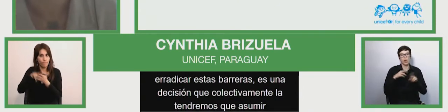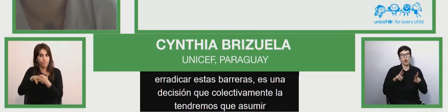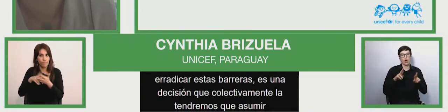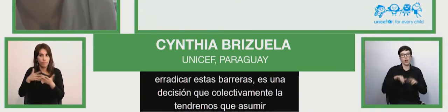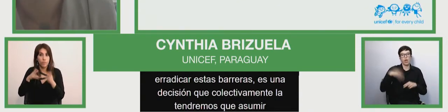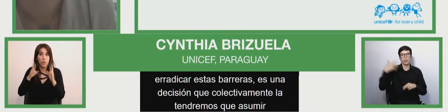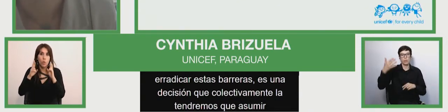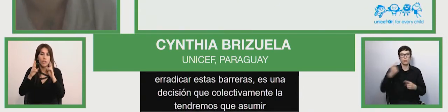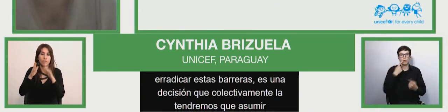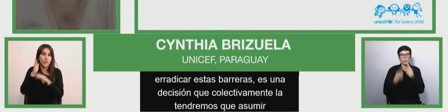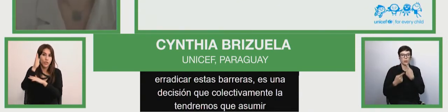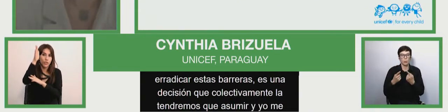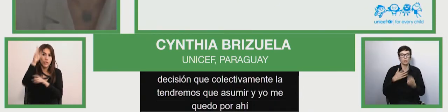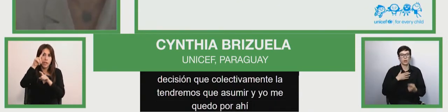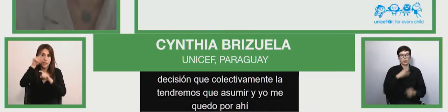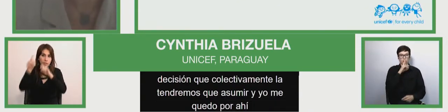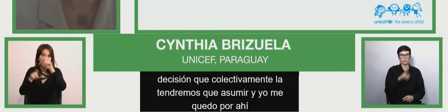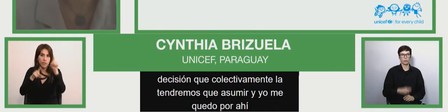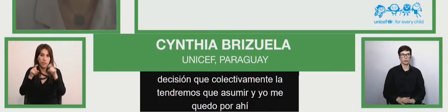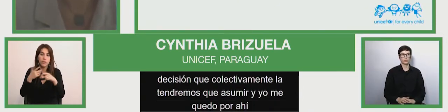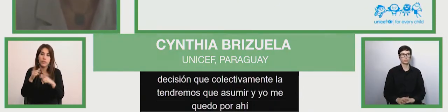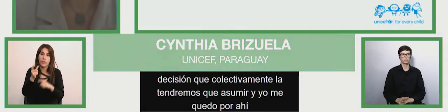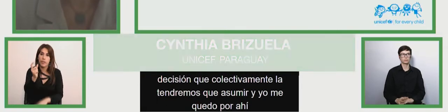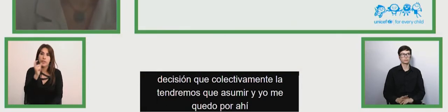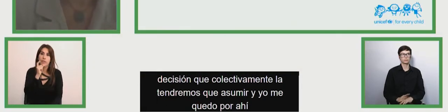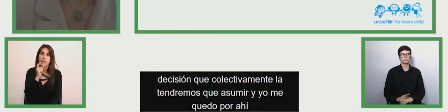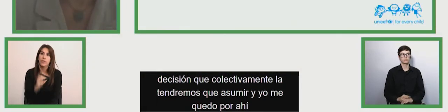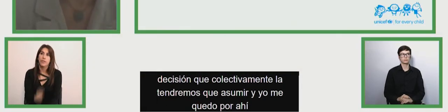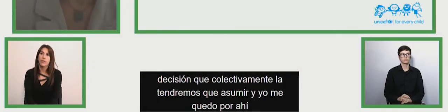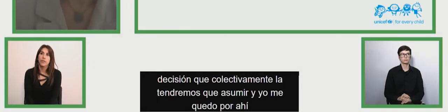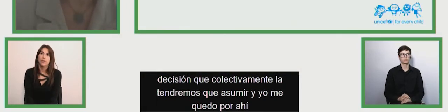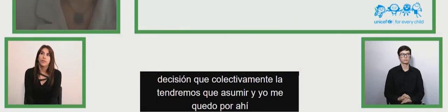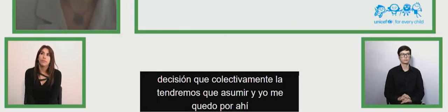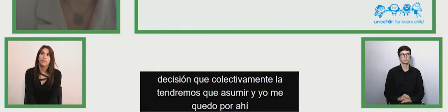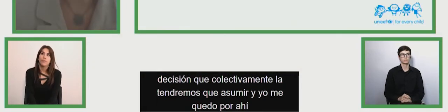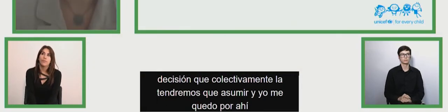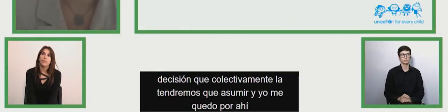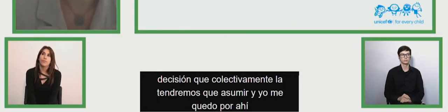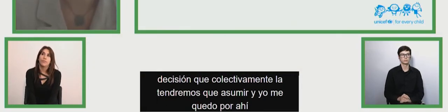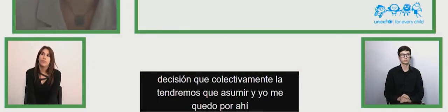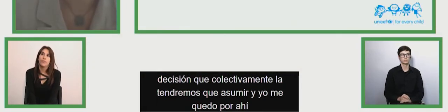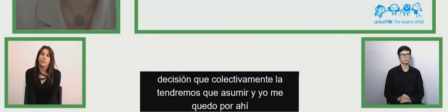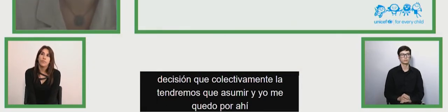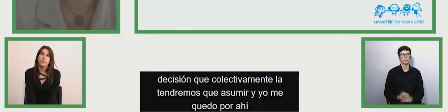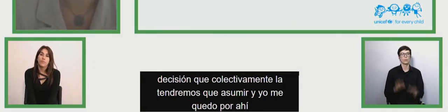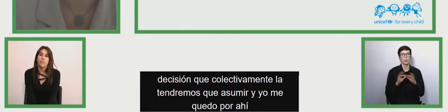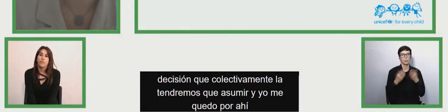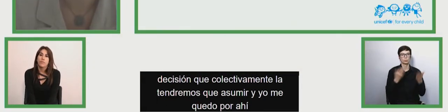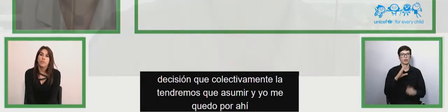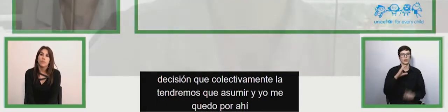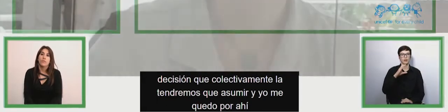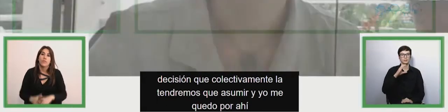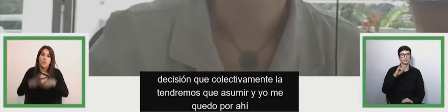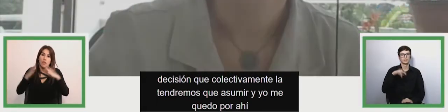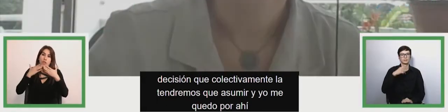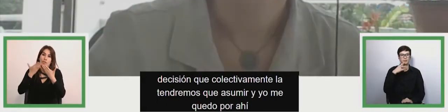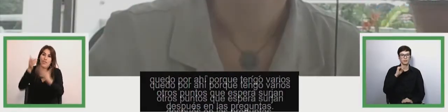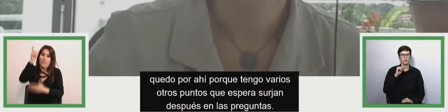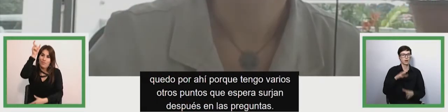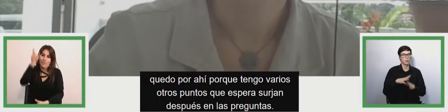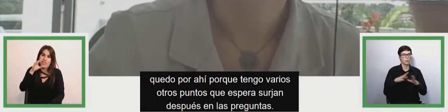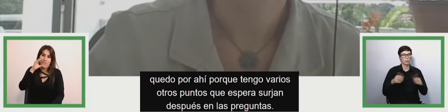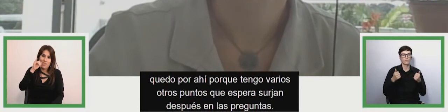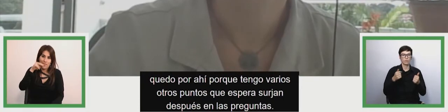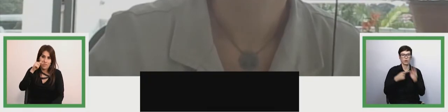that perhaps would appear come up in the questions thank you very much sincere excellent presentation